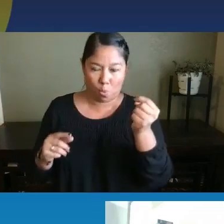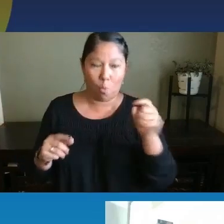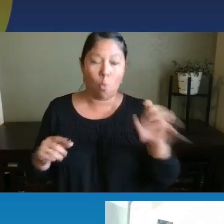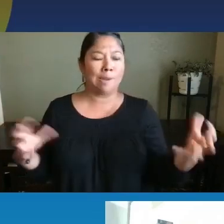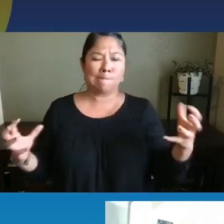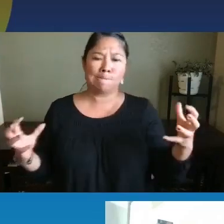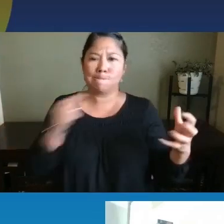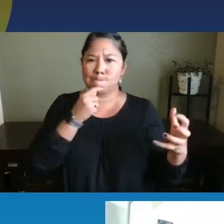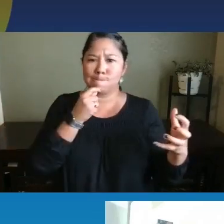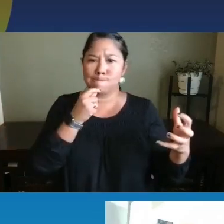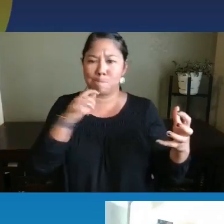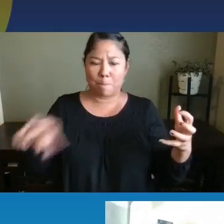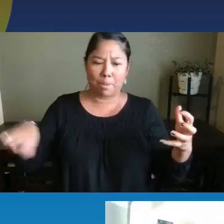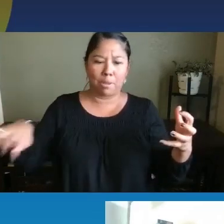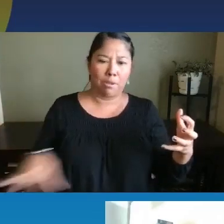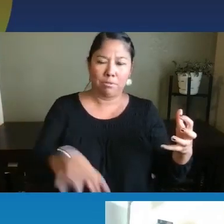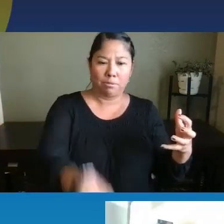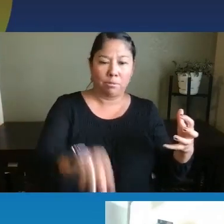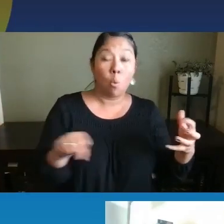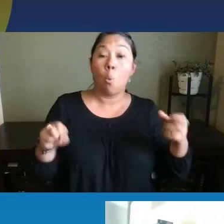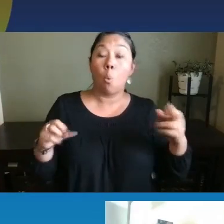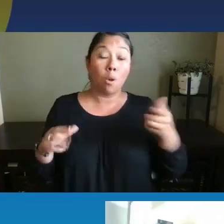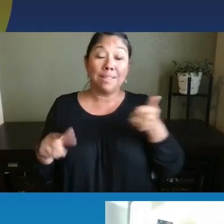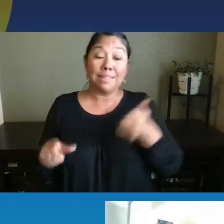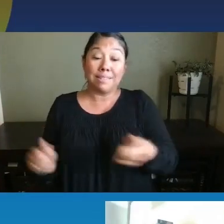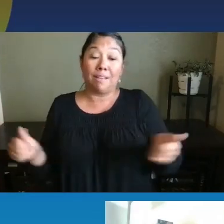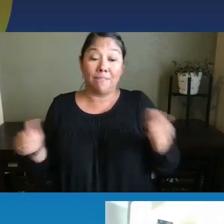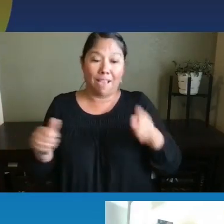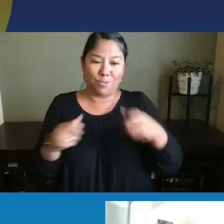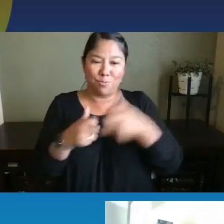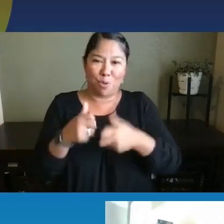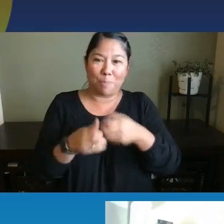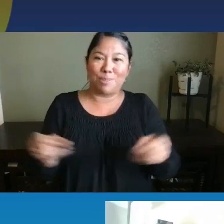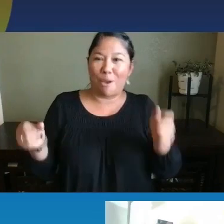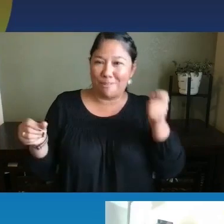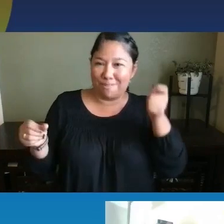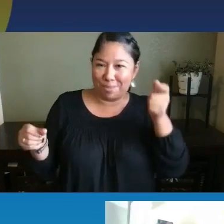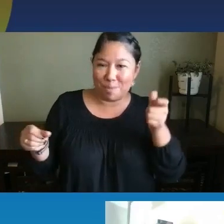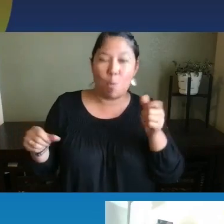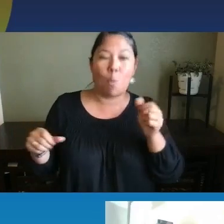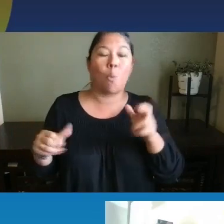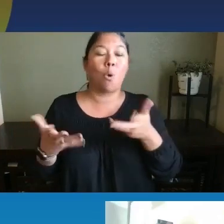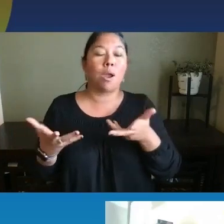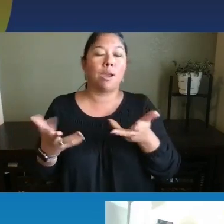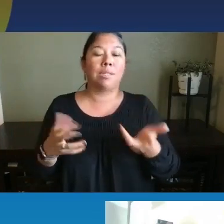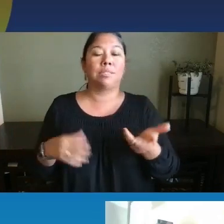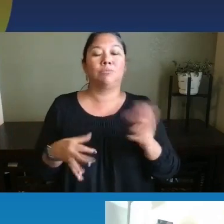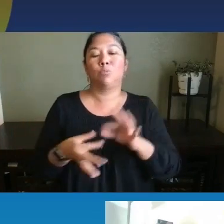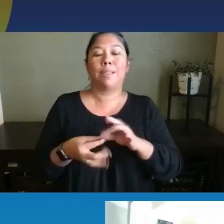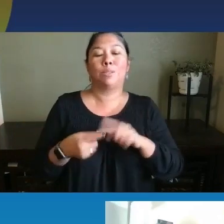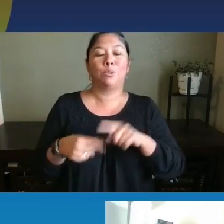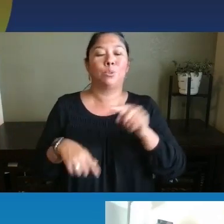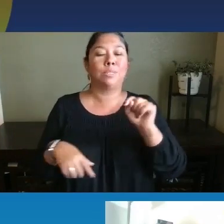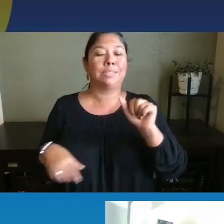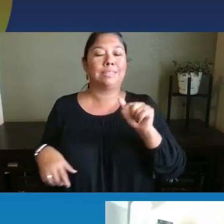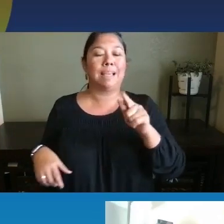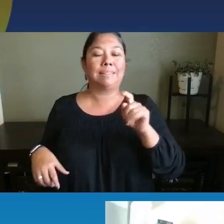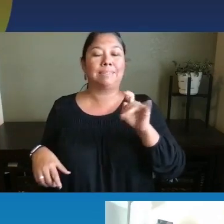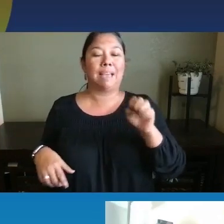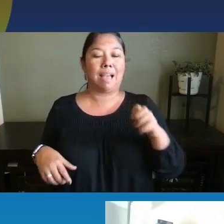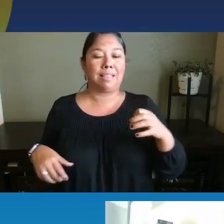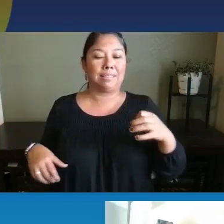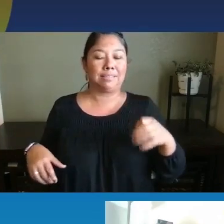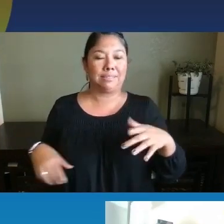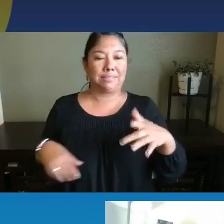of giving them opportunities where they even have to problem solve a little bit, um, and tie that into the tactile and the sensory components